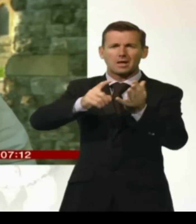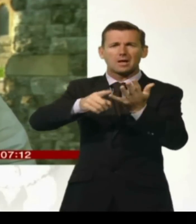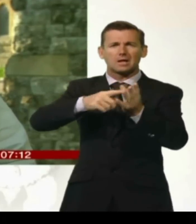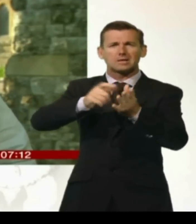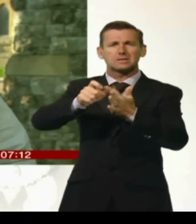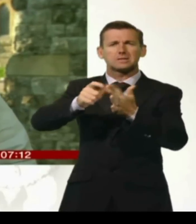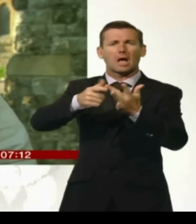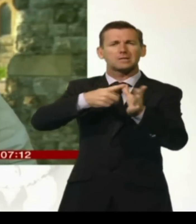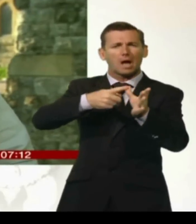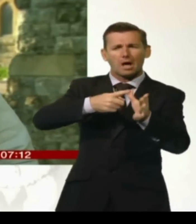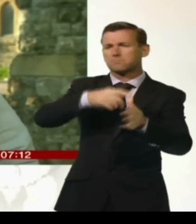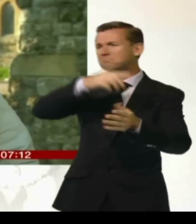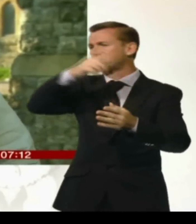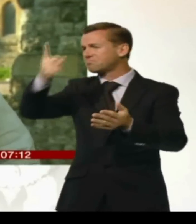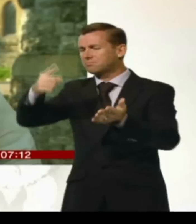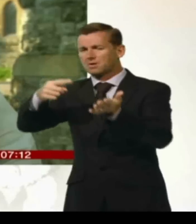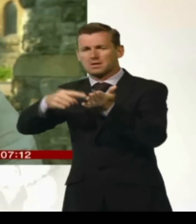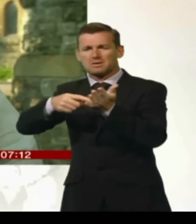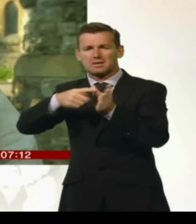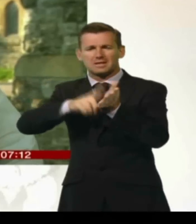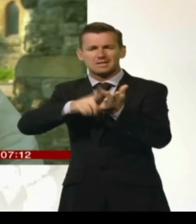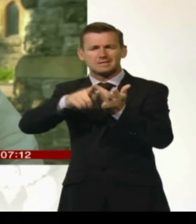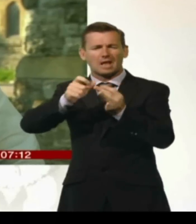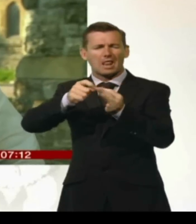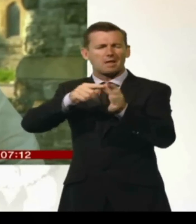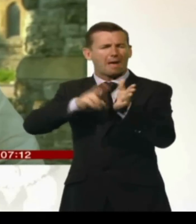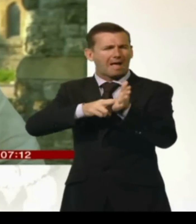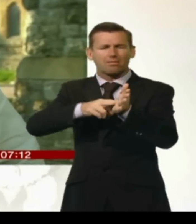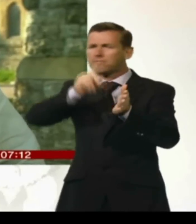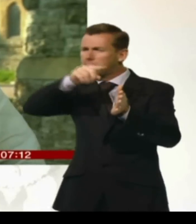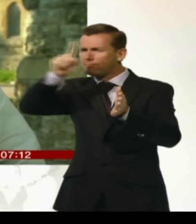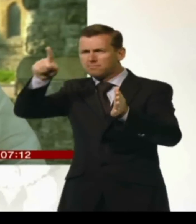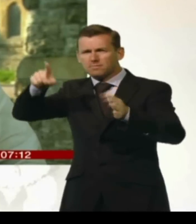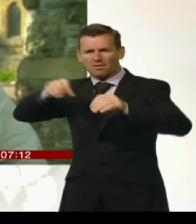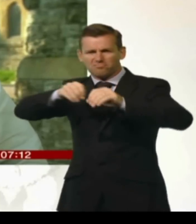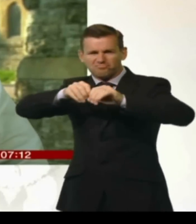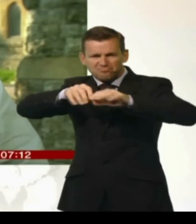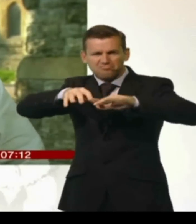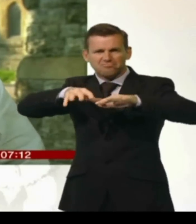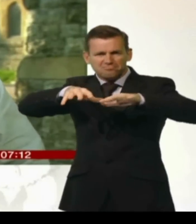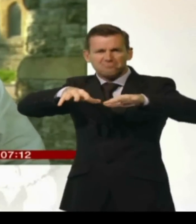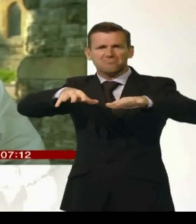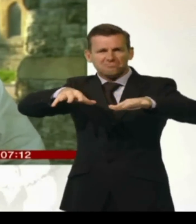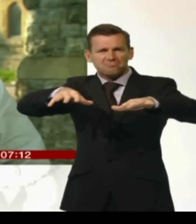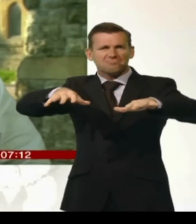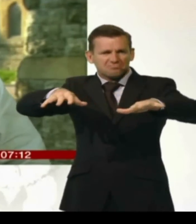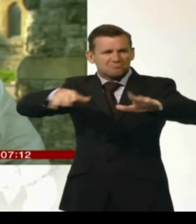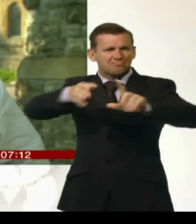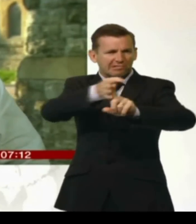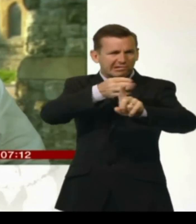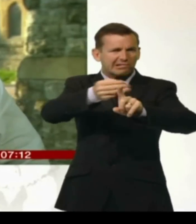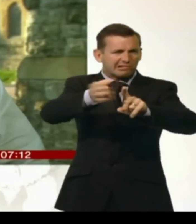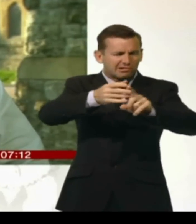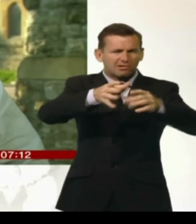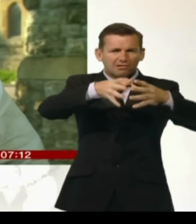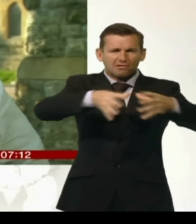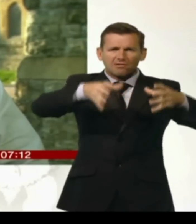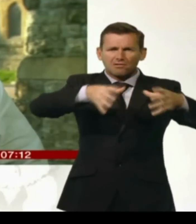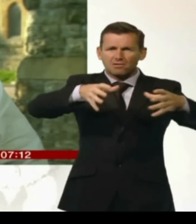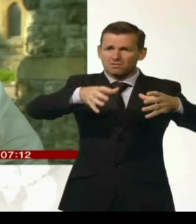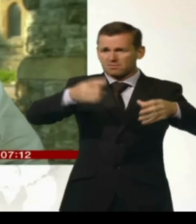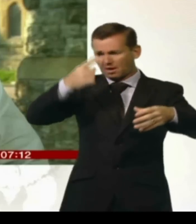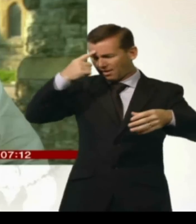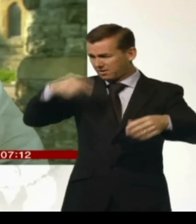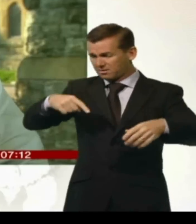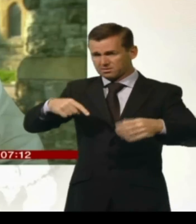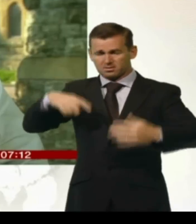to stem this virus in its breathing silos. And now it's a very, very costly experience that we're